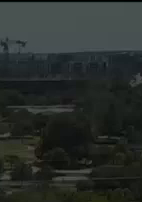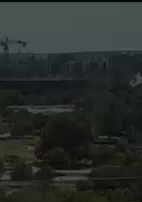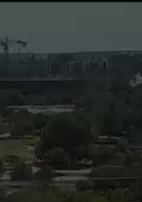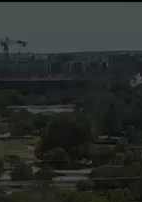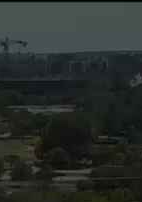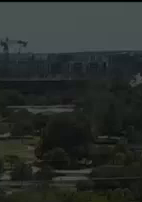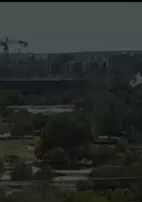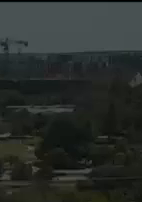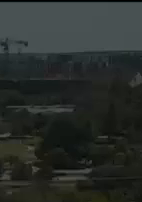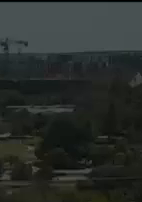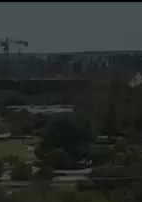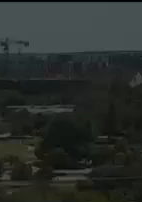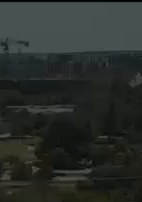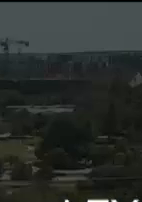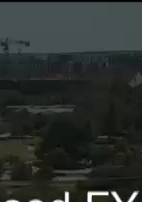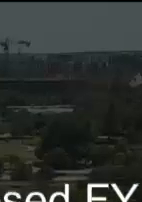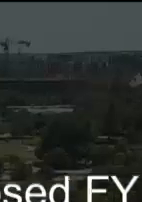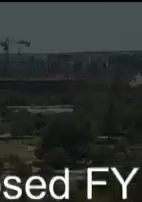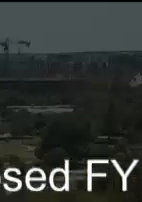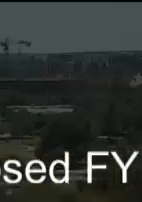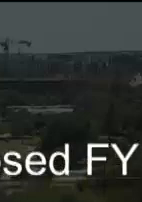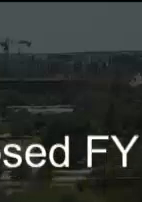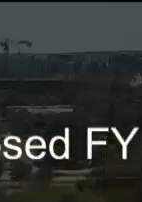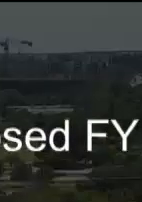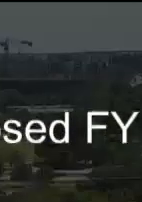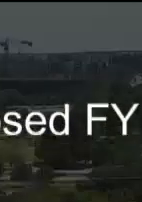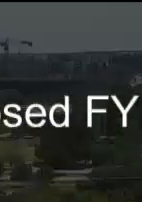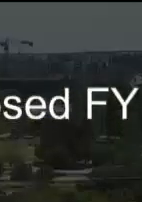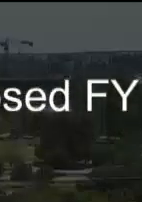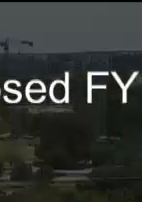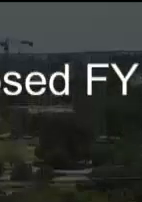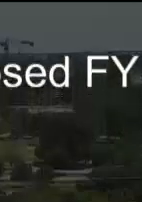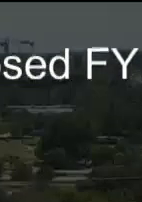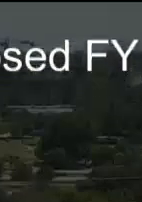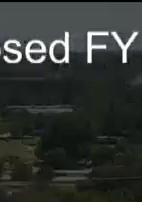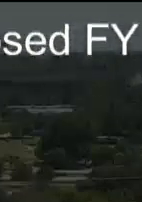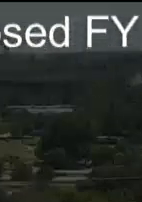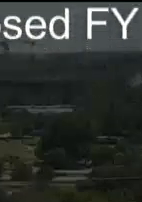Baby, honey, why don't you cheat me right?